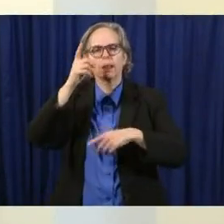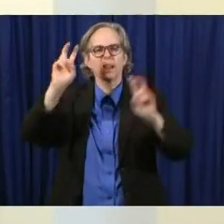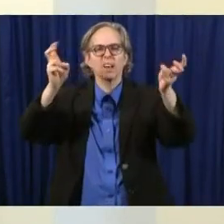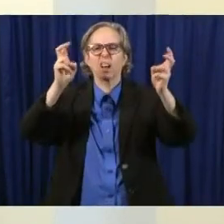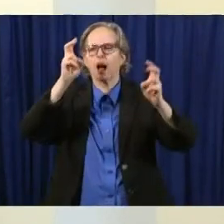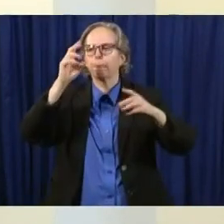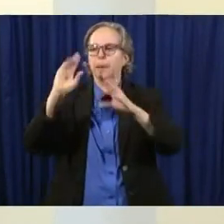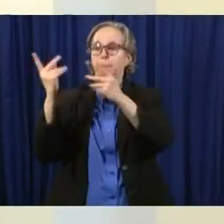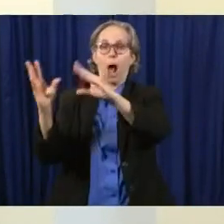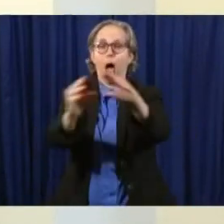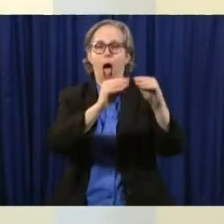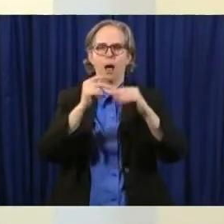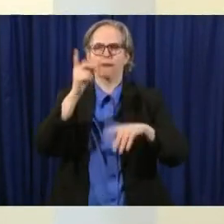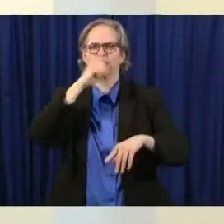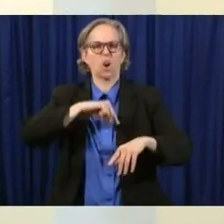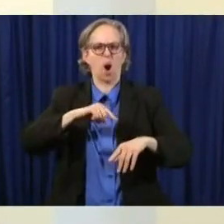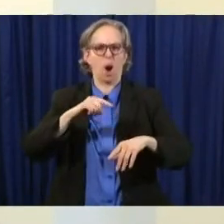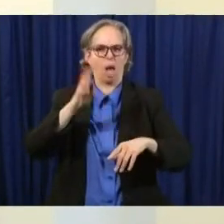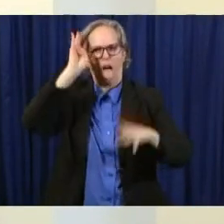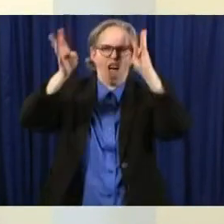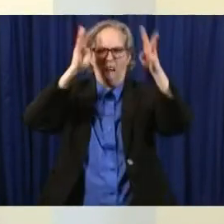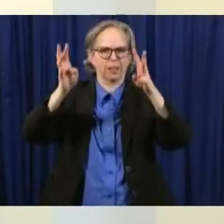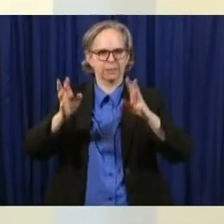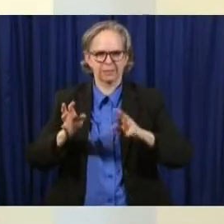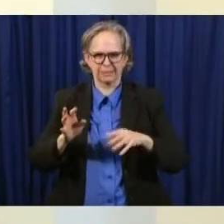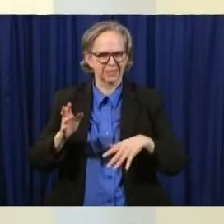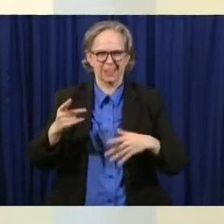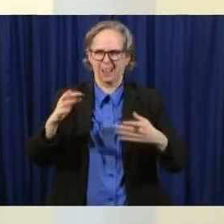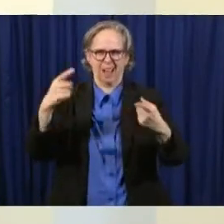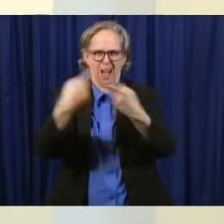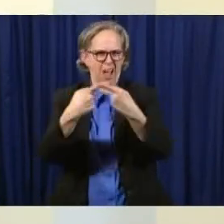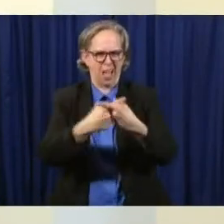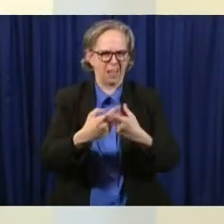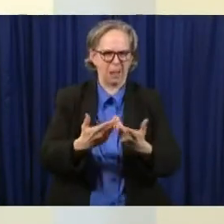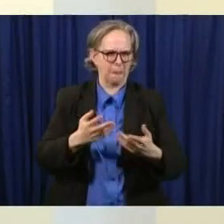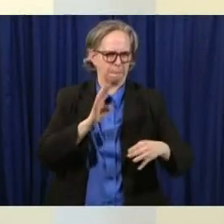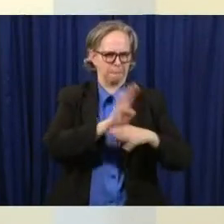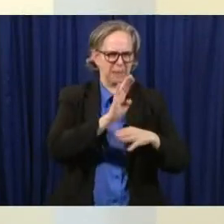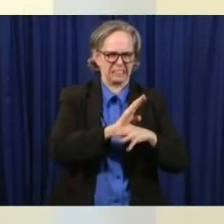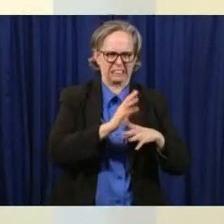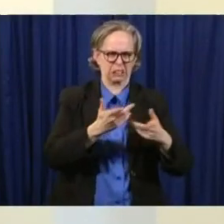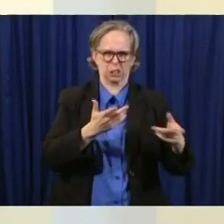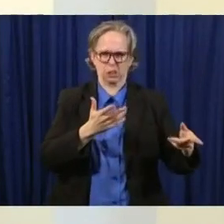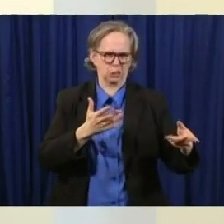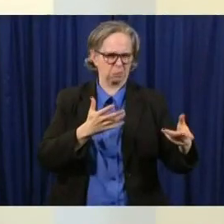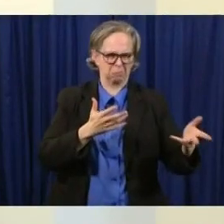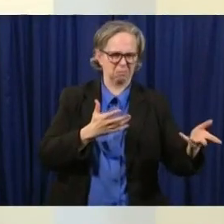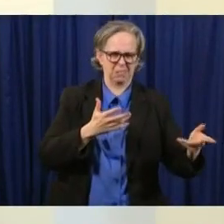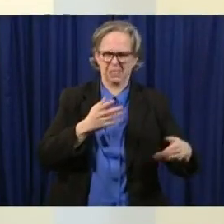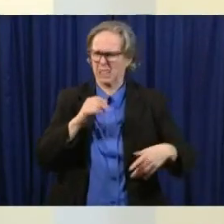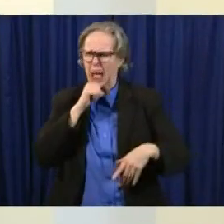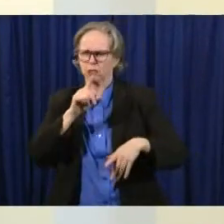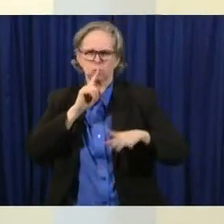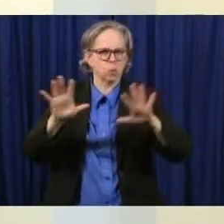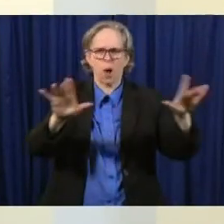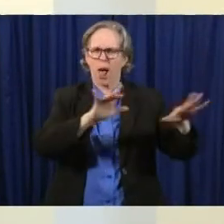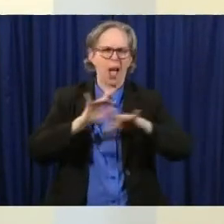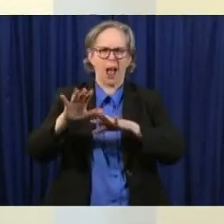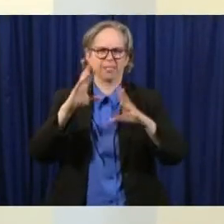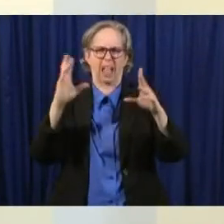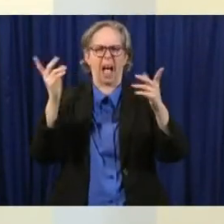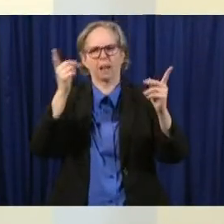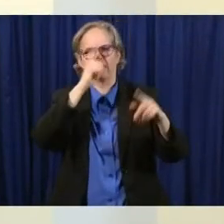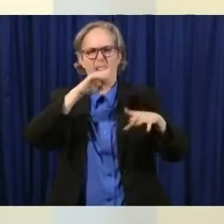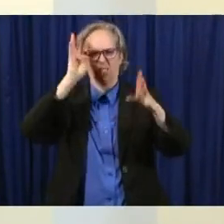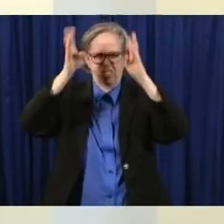and you know in a complex world people are saying what's bad about this time i think one of the things that are going to be great about this